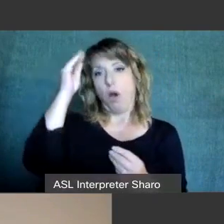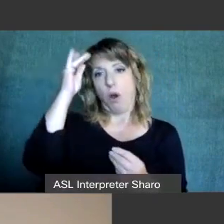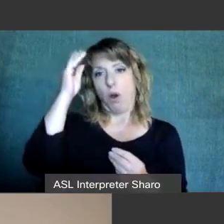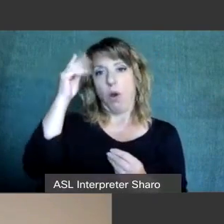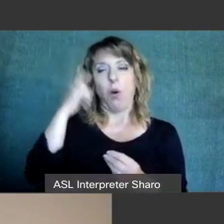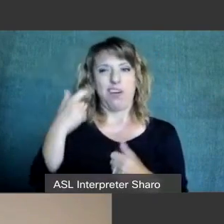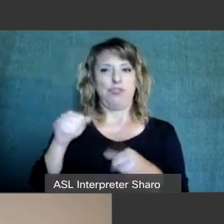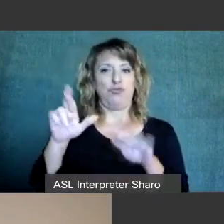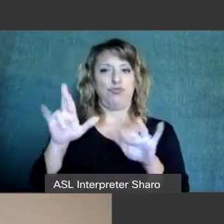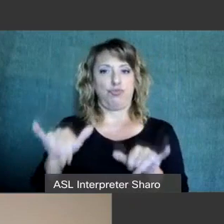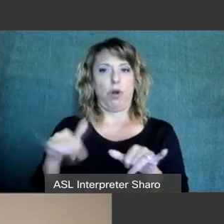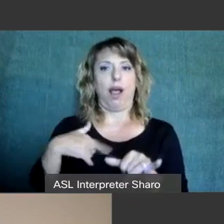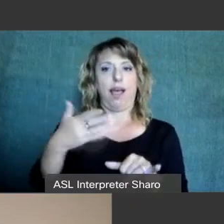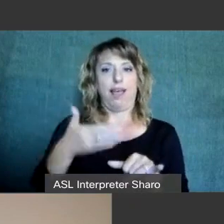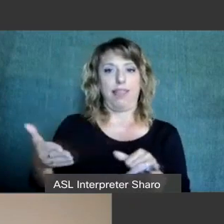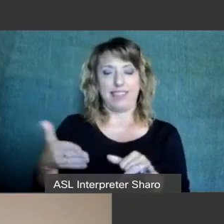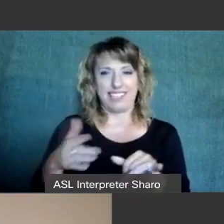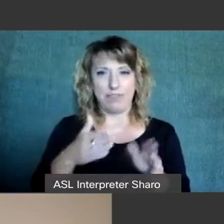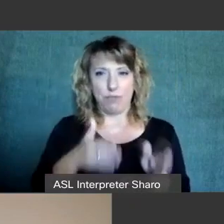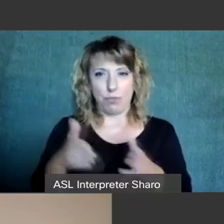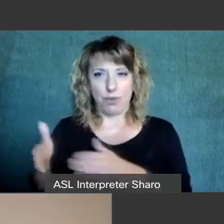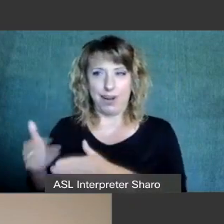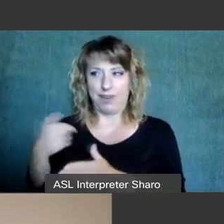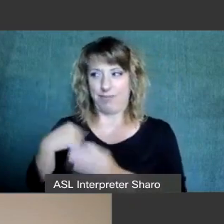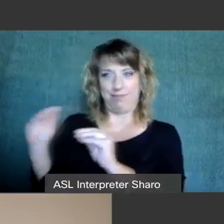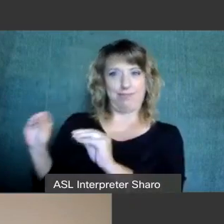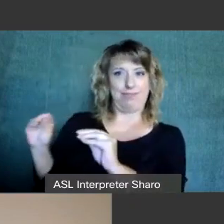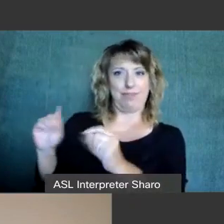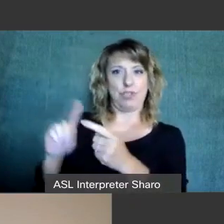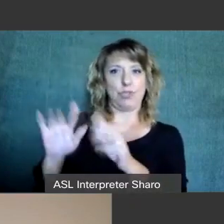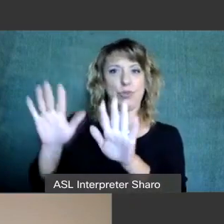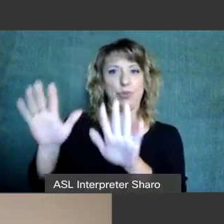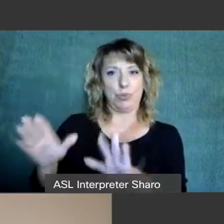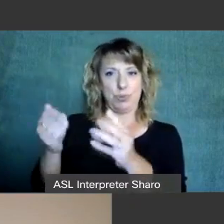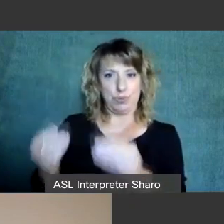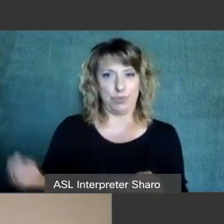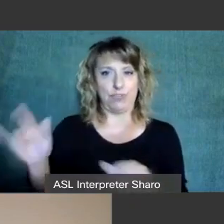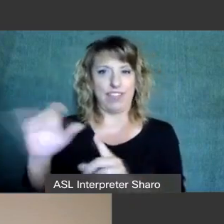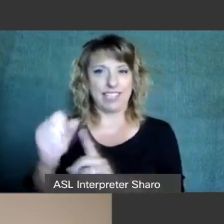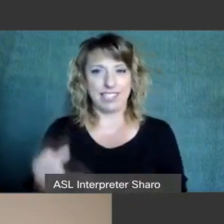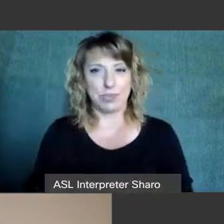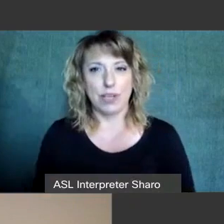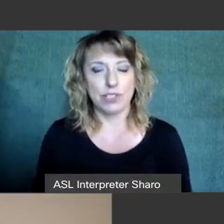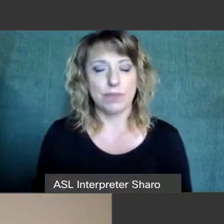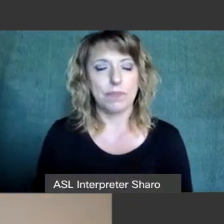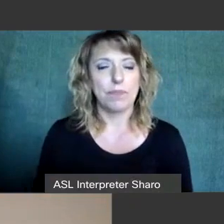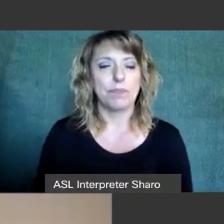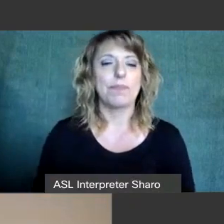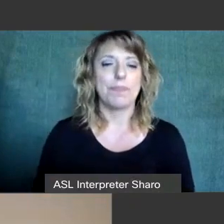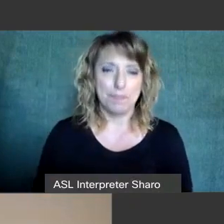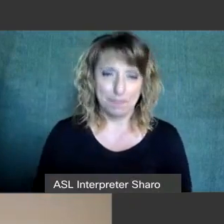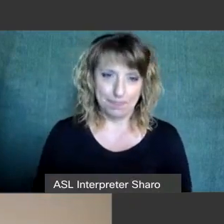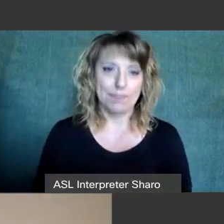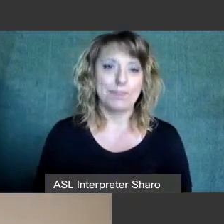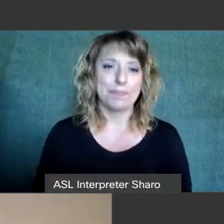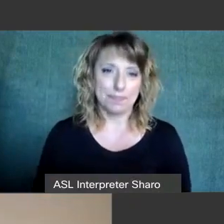train them on in order to diffuse the situation. So I begin the training by